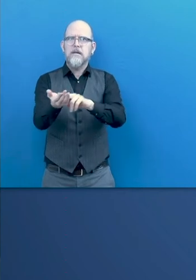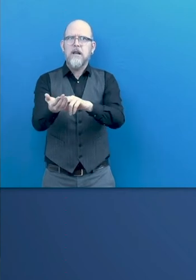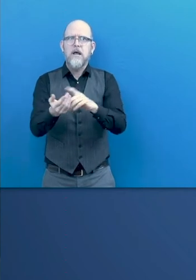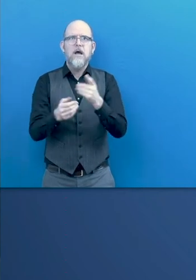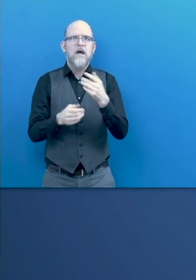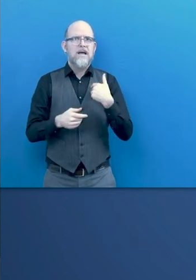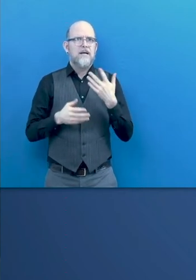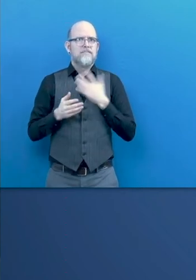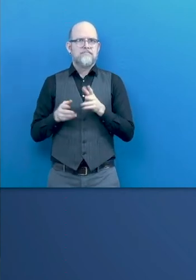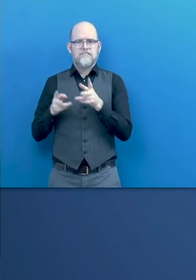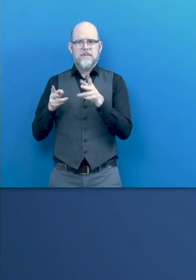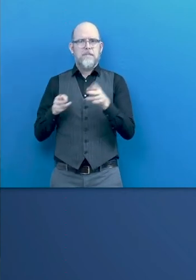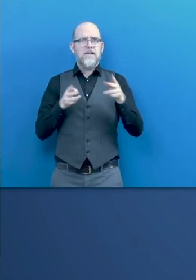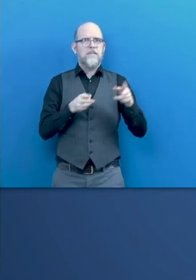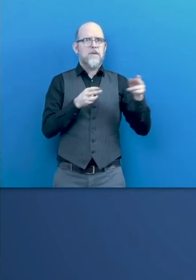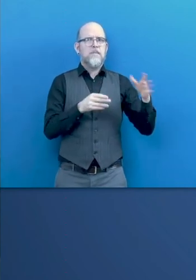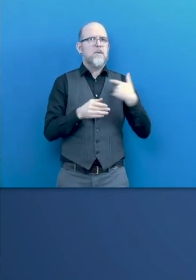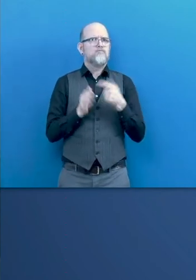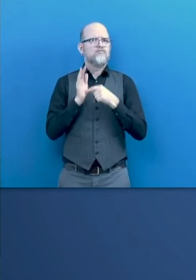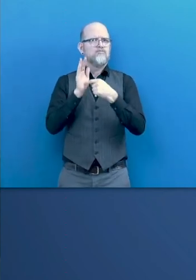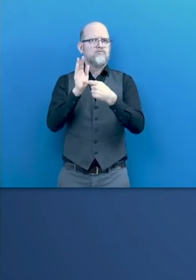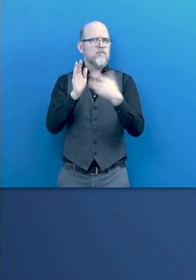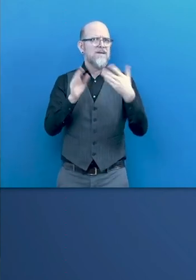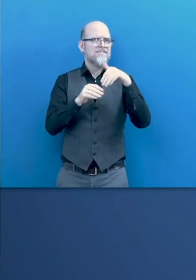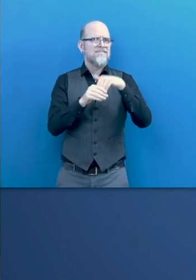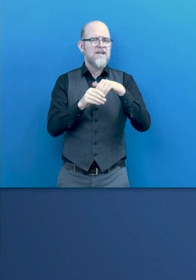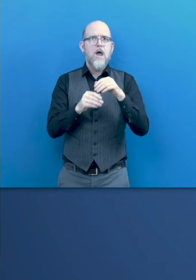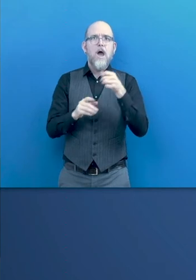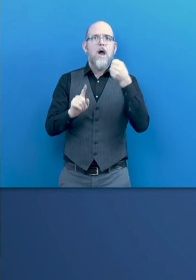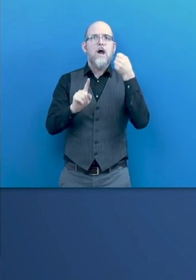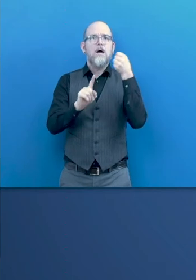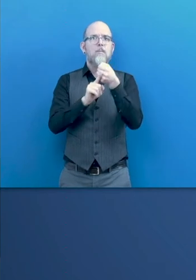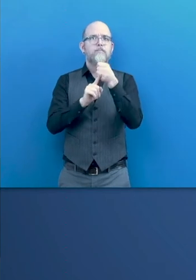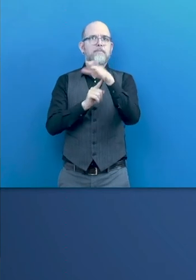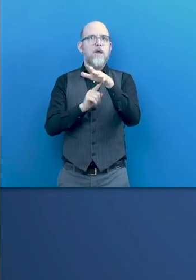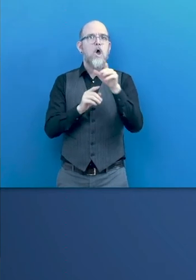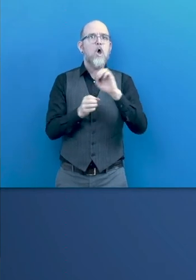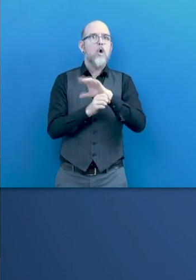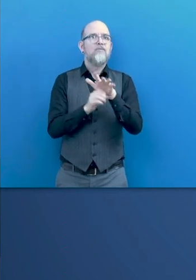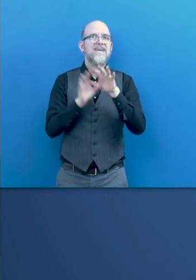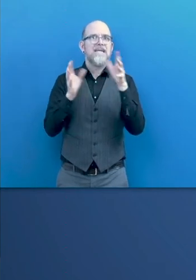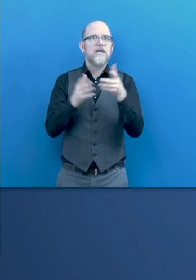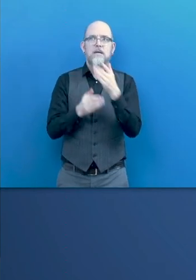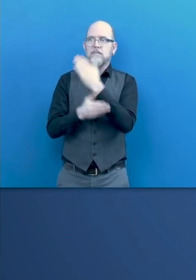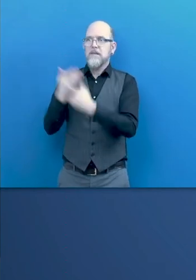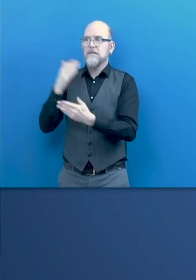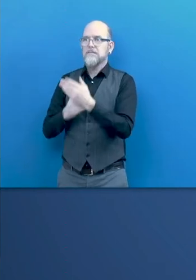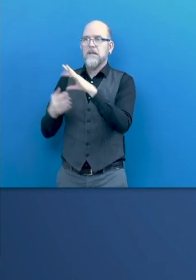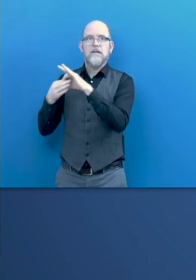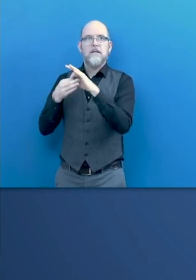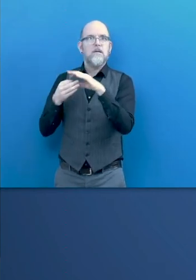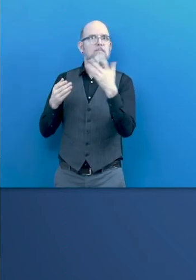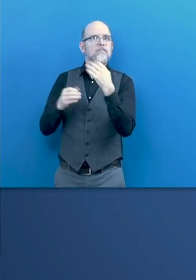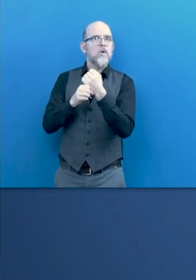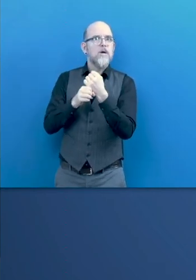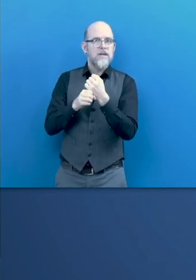that COVID-19 might have on the field of work for people with disabilities. So the report we present today is action